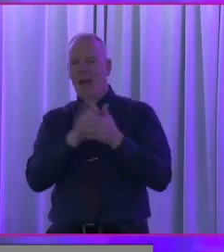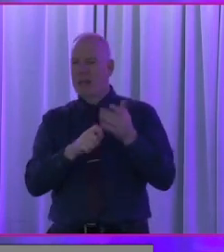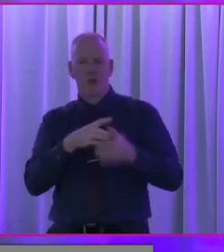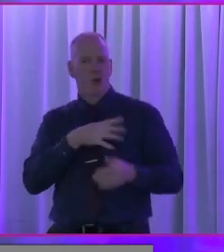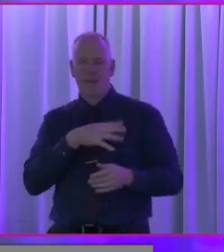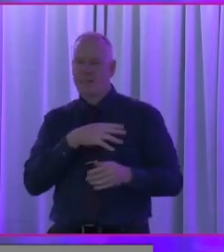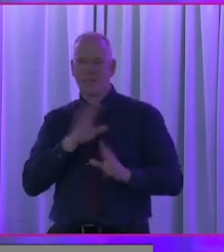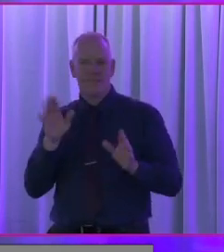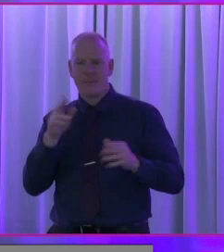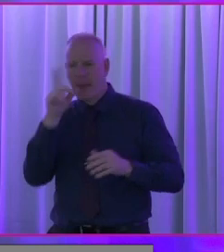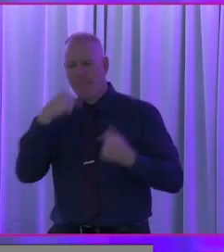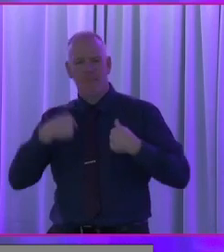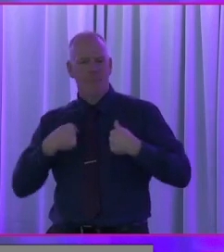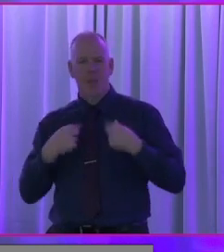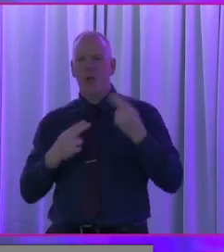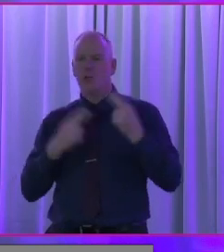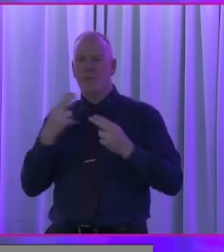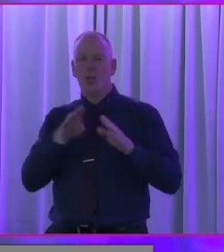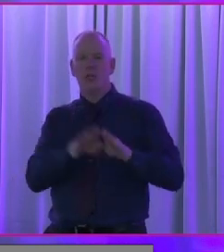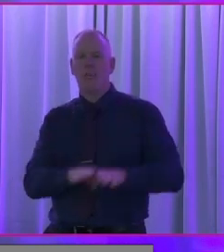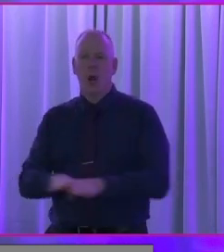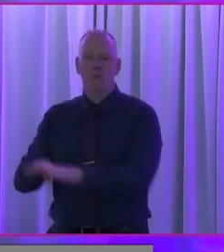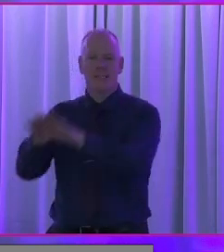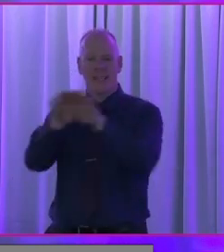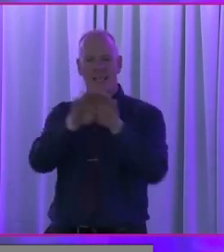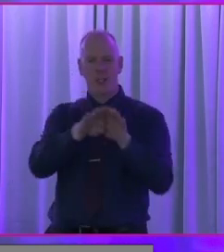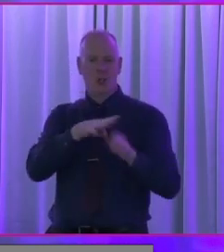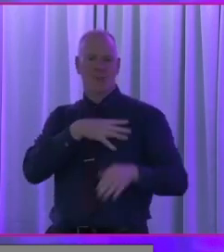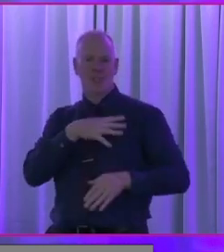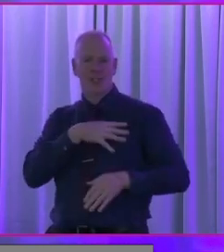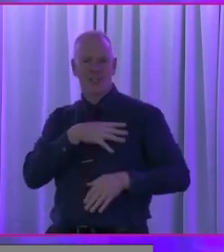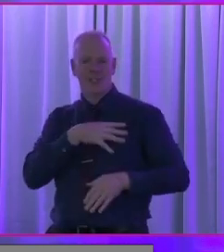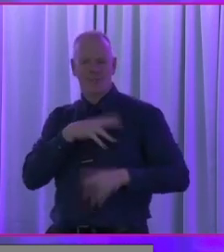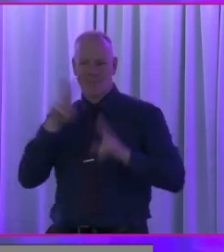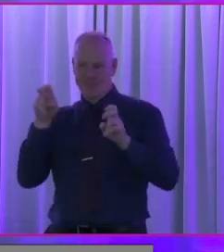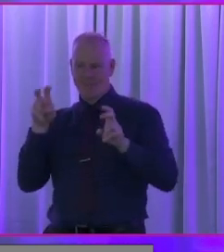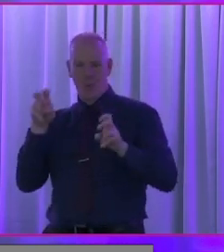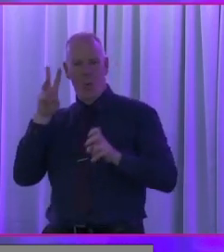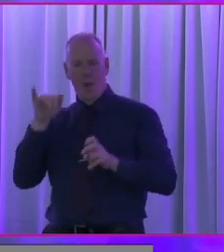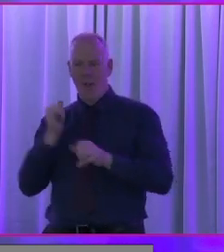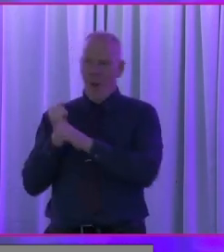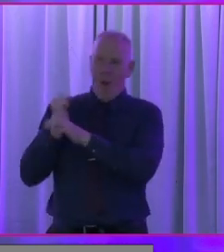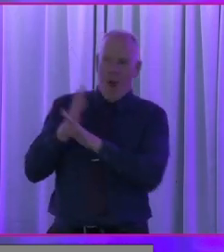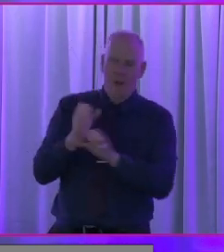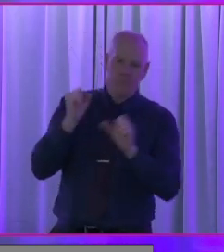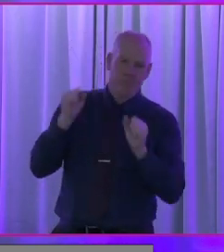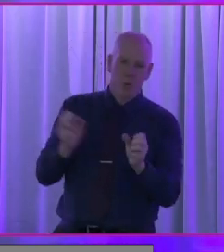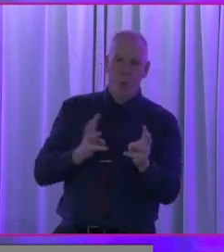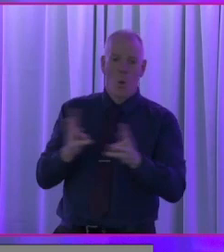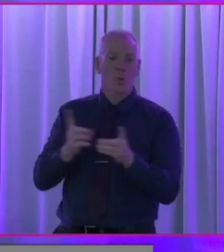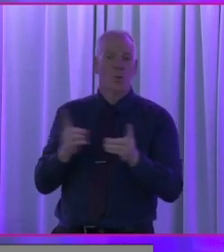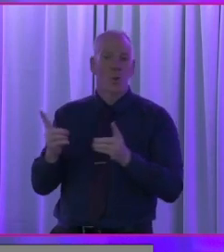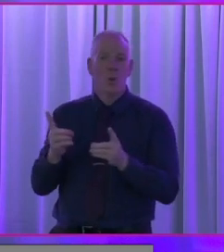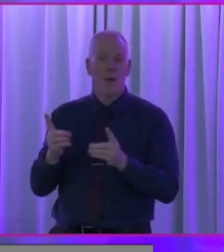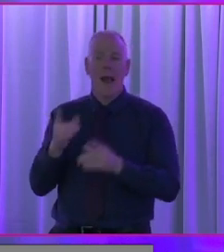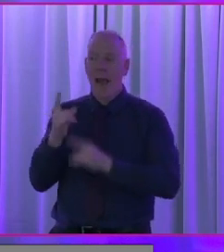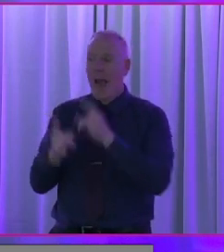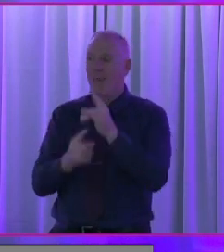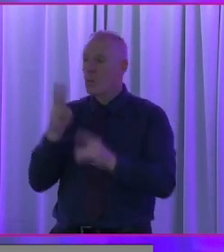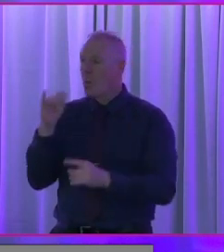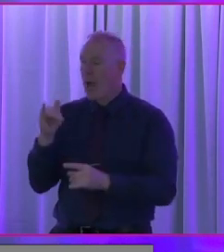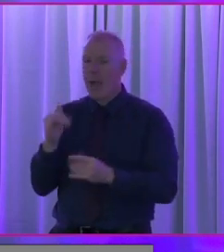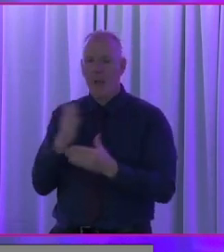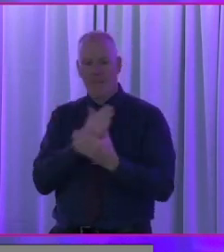commission. I think we should be called a democracy commission, because all of the really, really cool work we're going to get to do happens